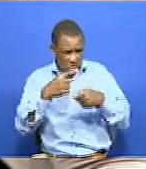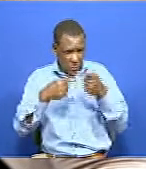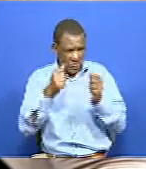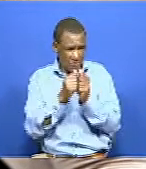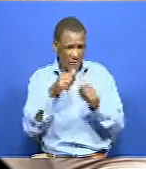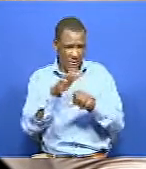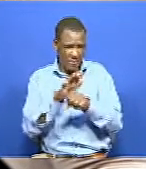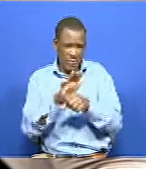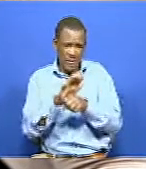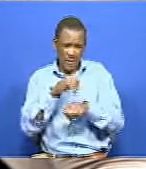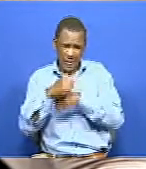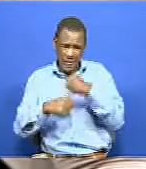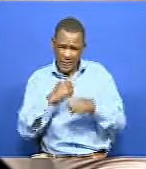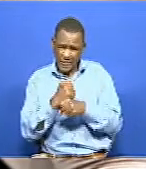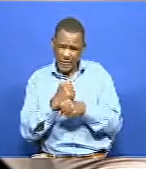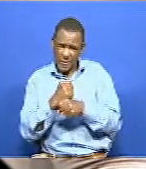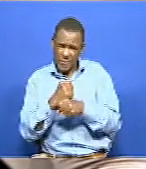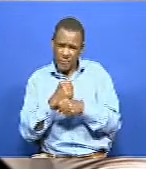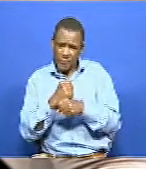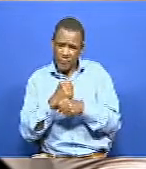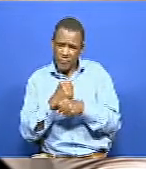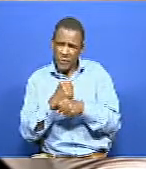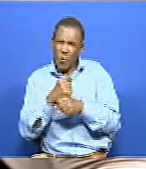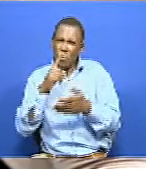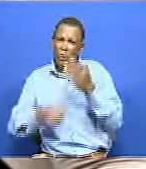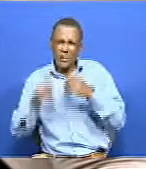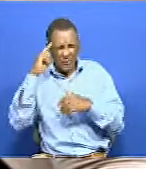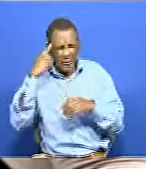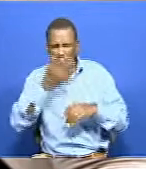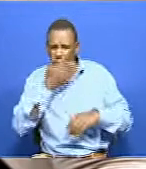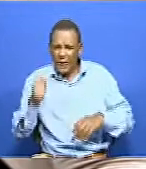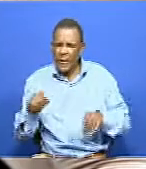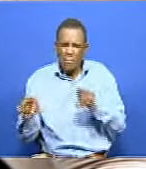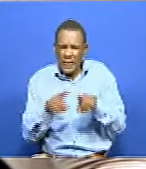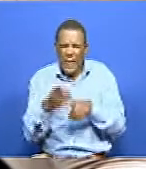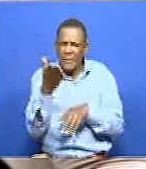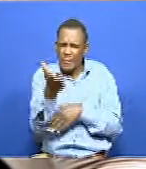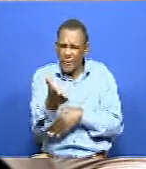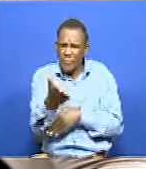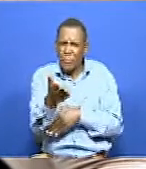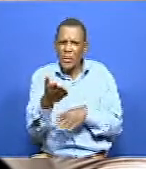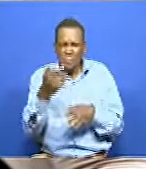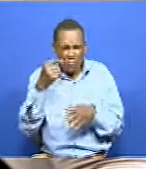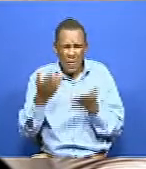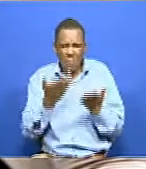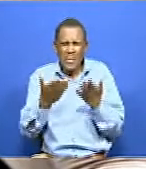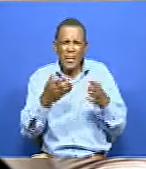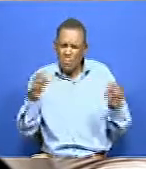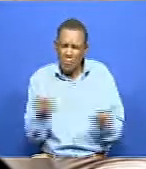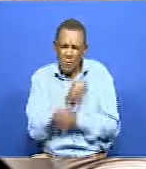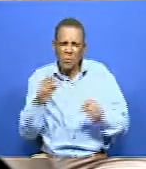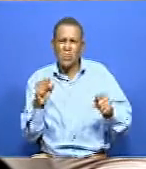from where you sit, what do you think needs to be done to just make sure that we are able to, in as much as we can't bridge that gap right now instantaneously,